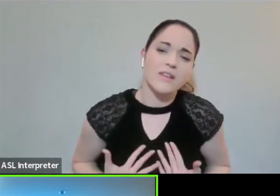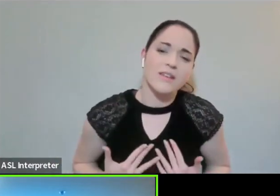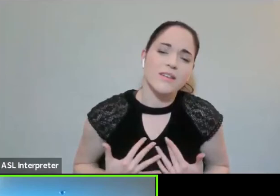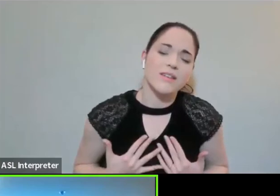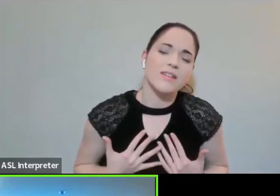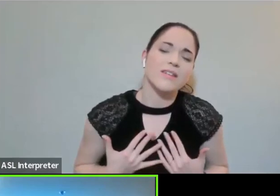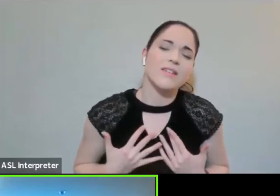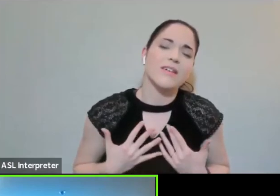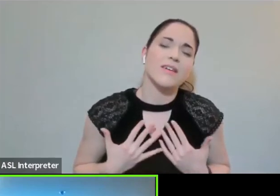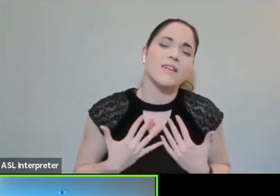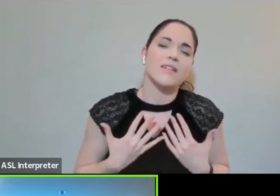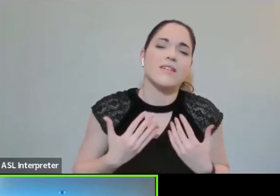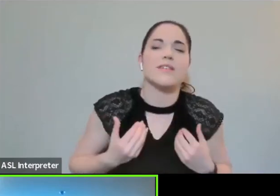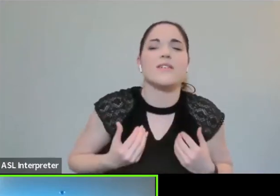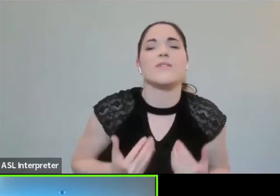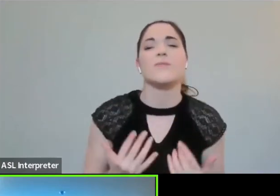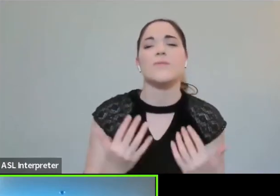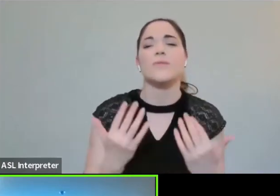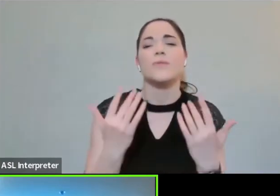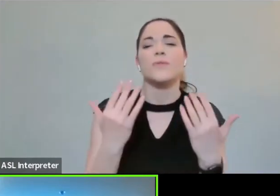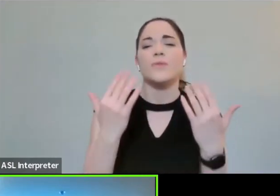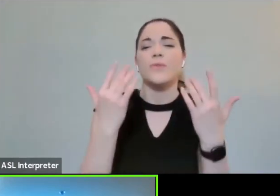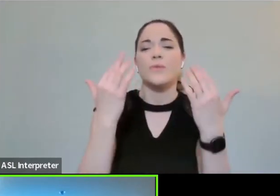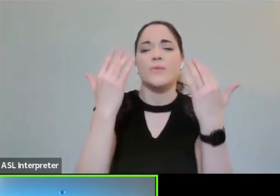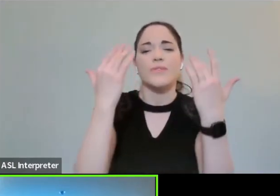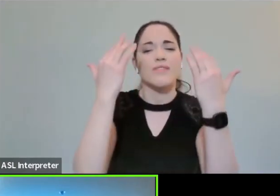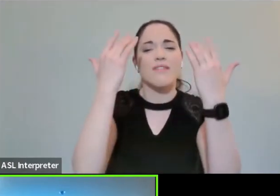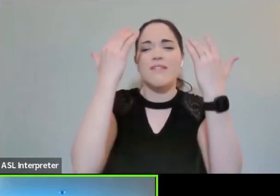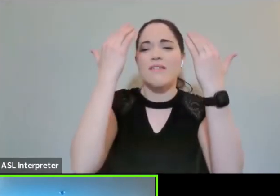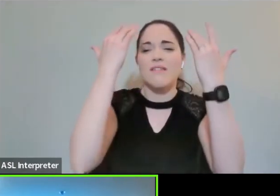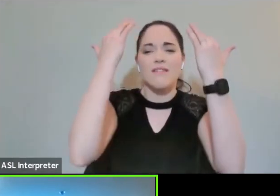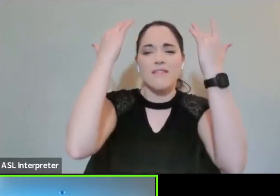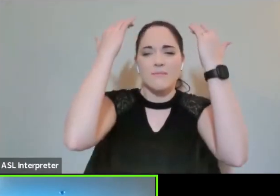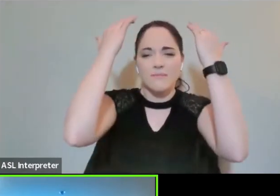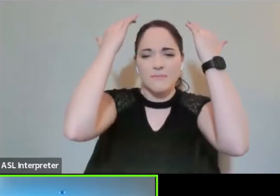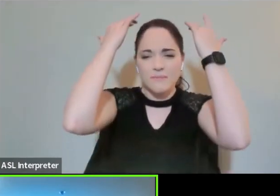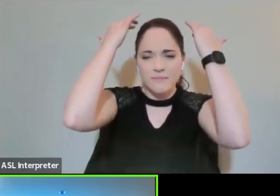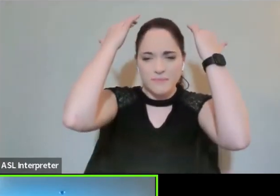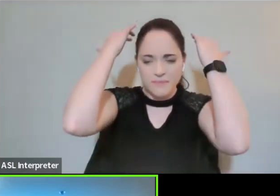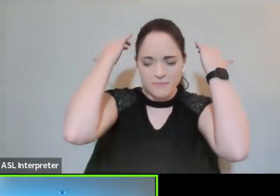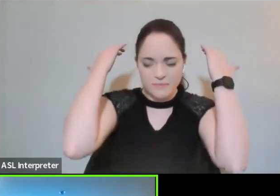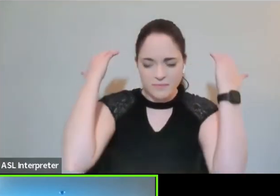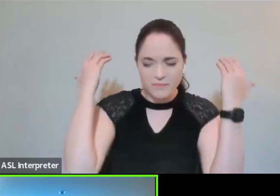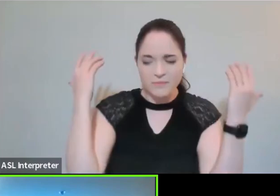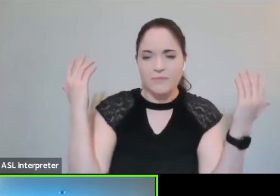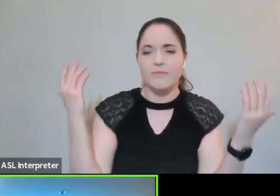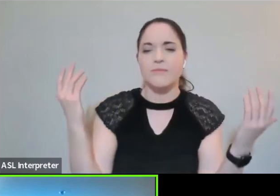to the brim.